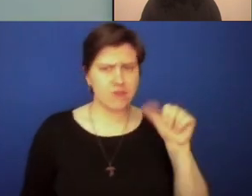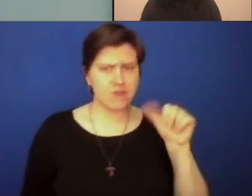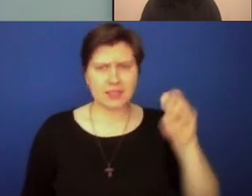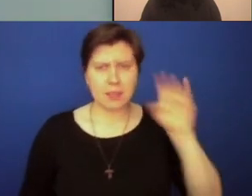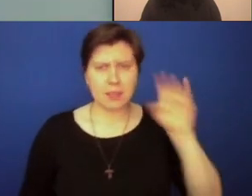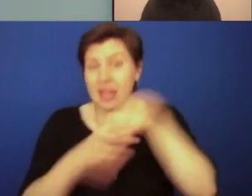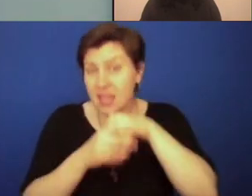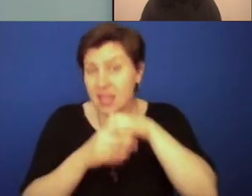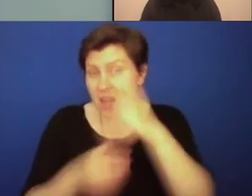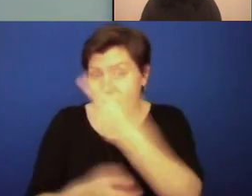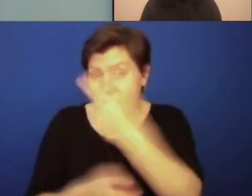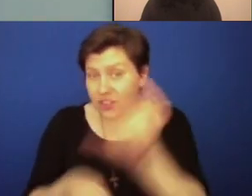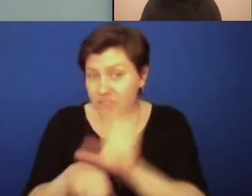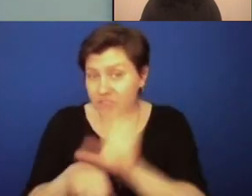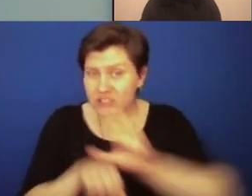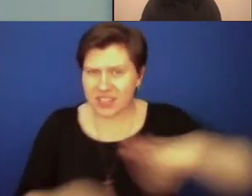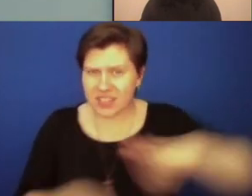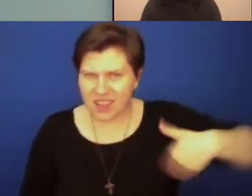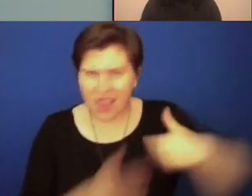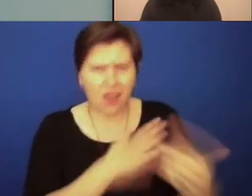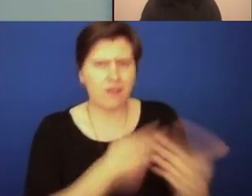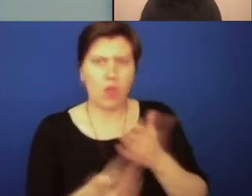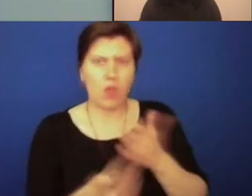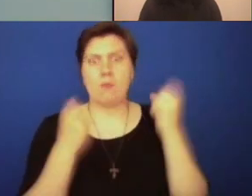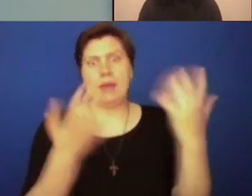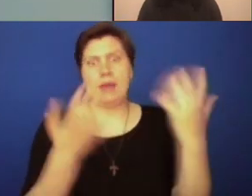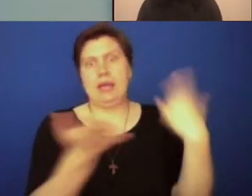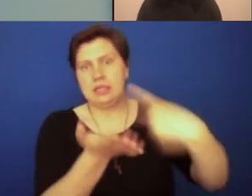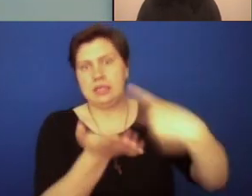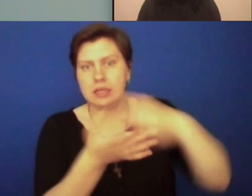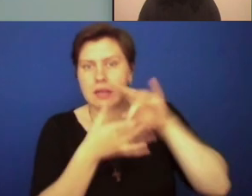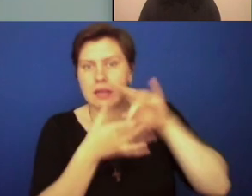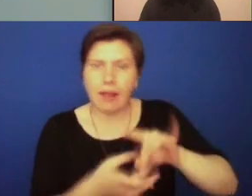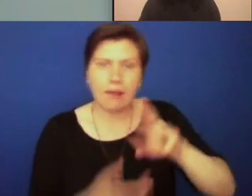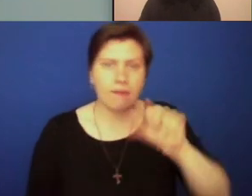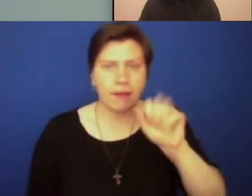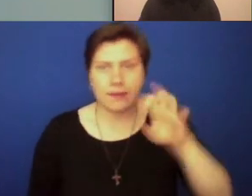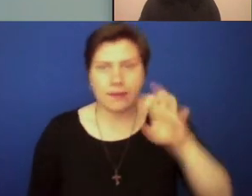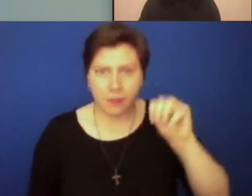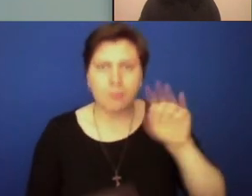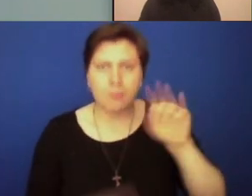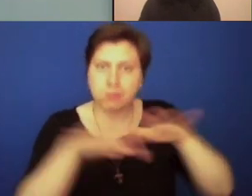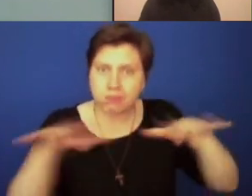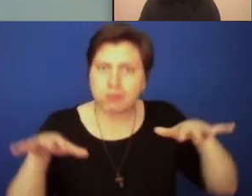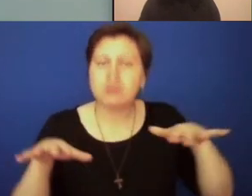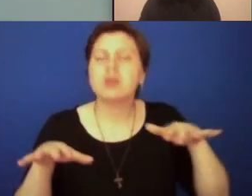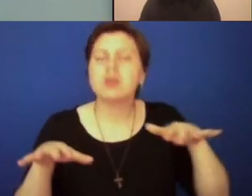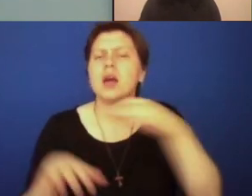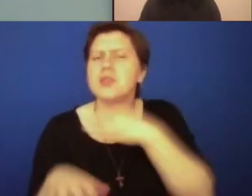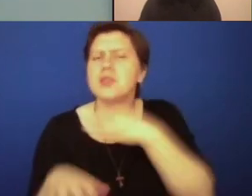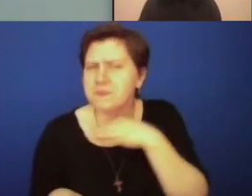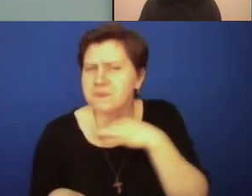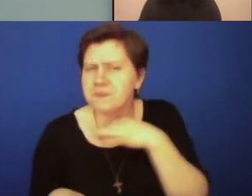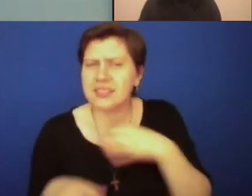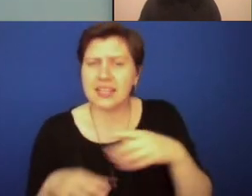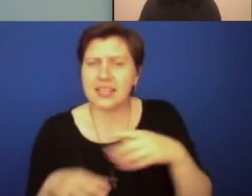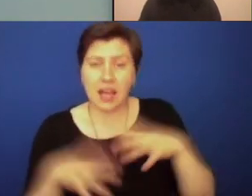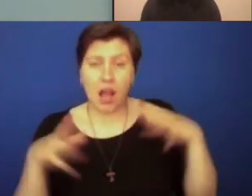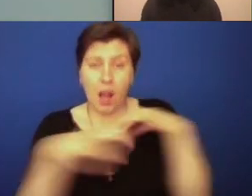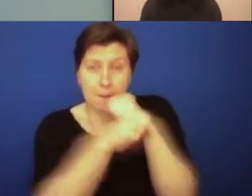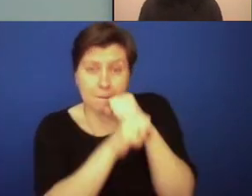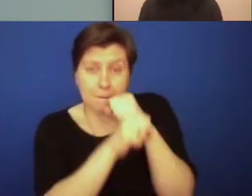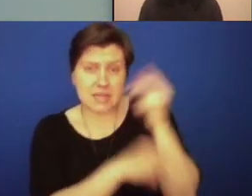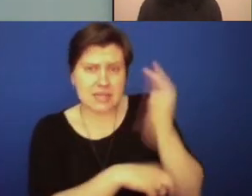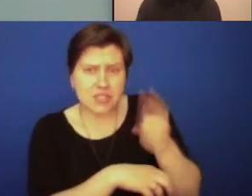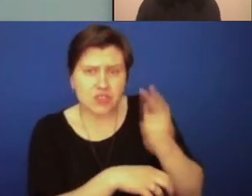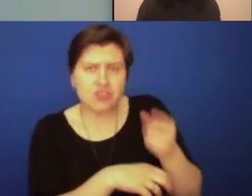Catholic Church. So if you can try to sum up in a couple minutes, what is the U.S. Church's relationship with slavery, segregation, racism, and